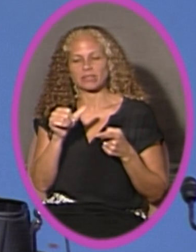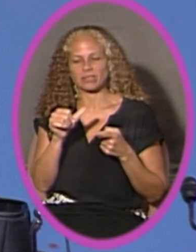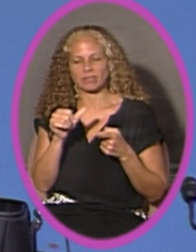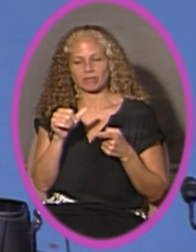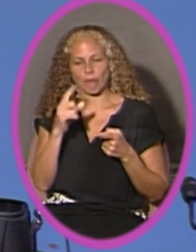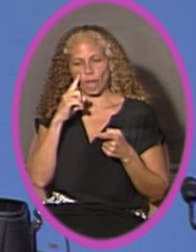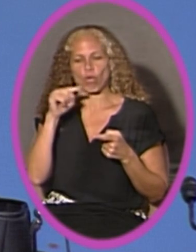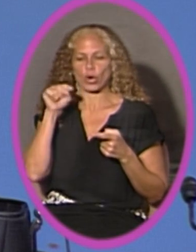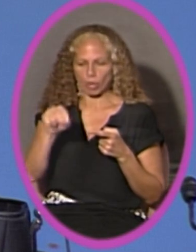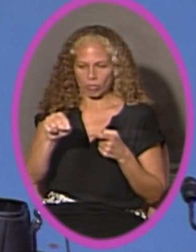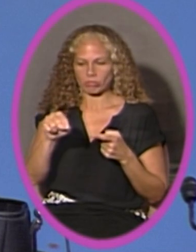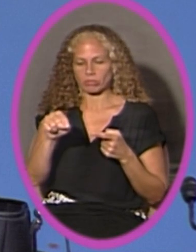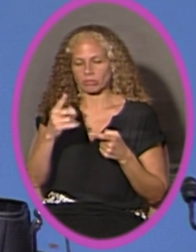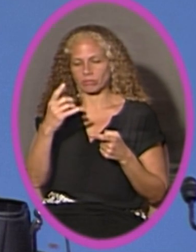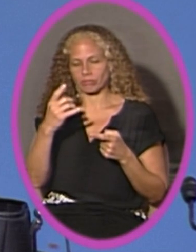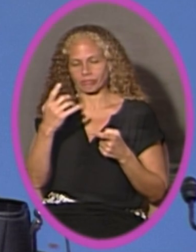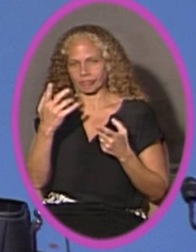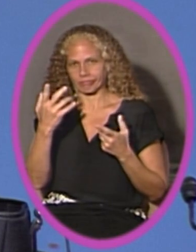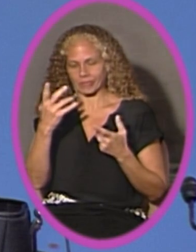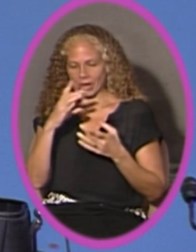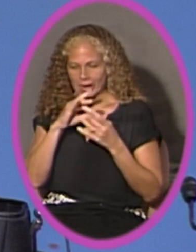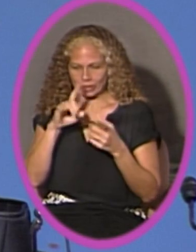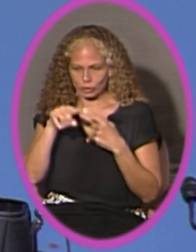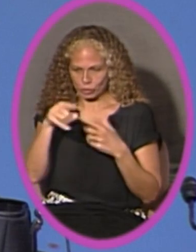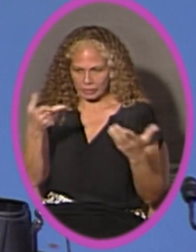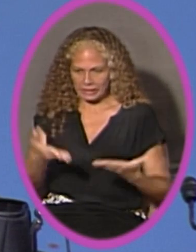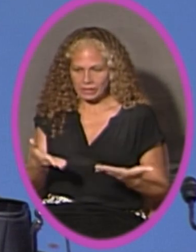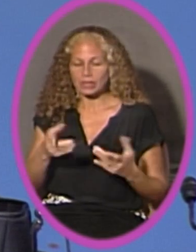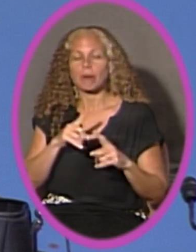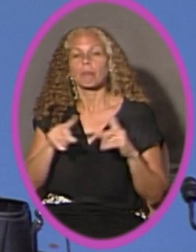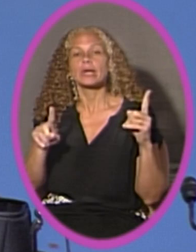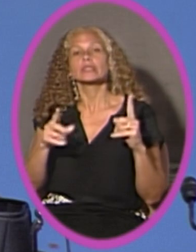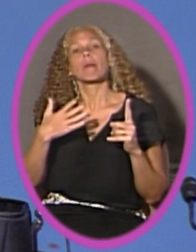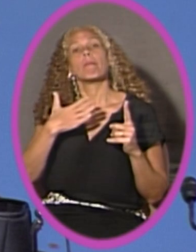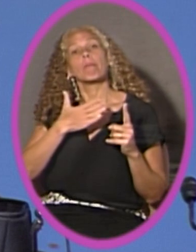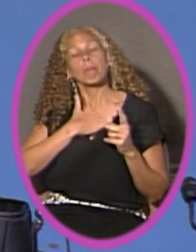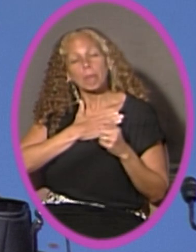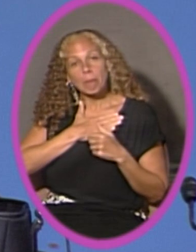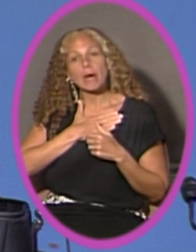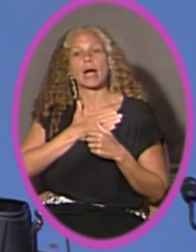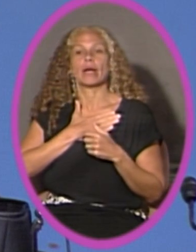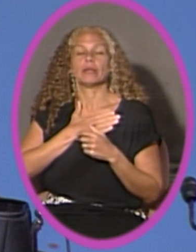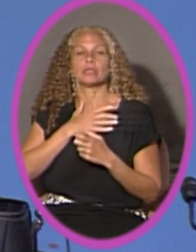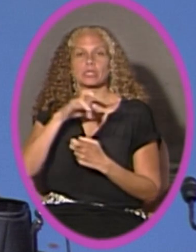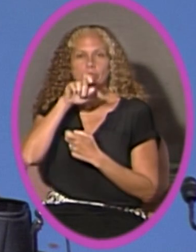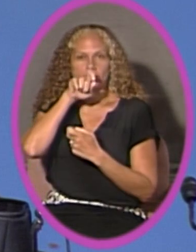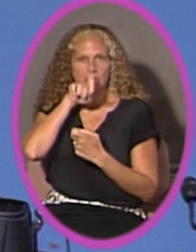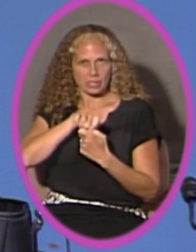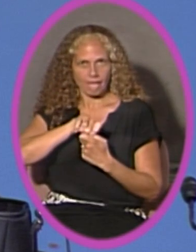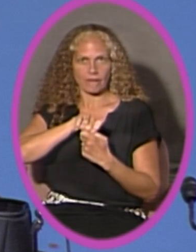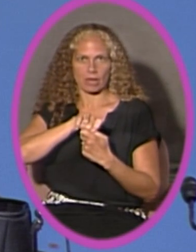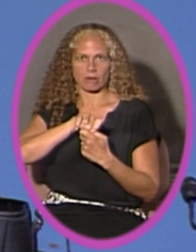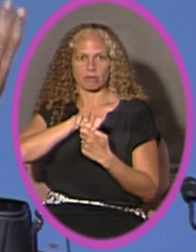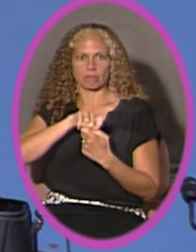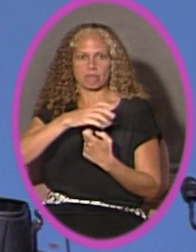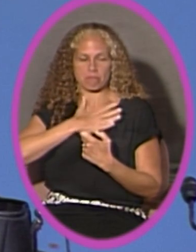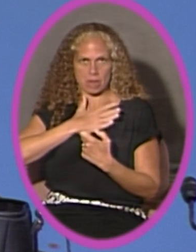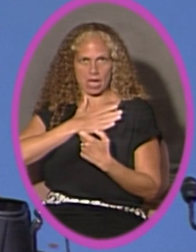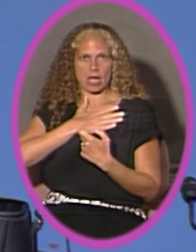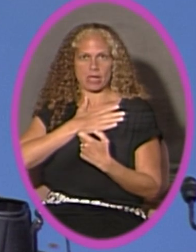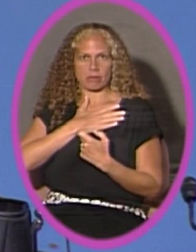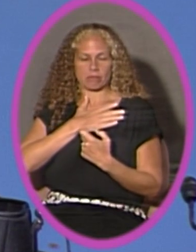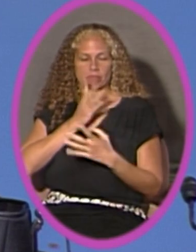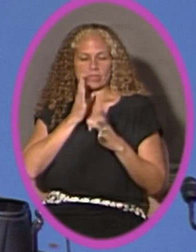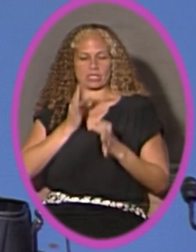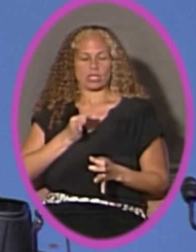Karla being here. And it is my particular position, not as the school board's